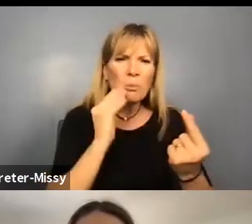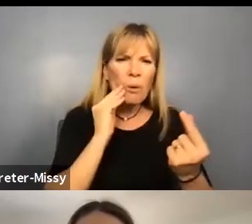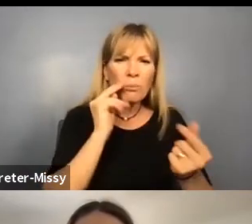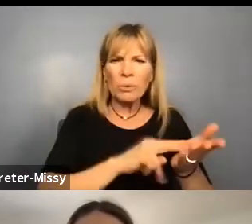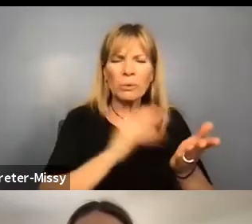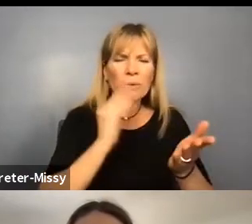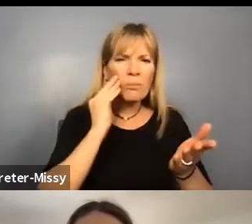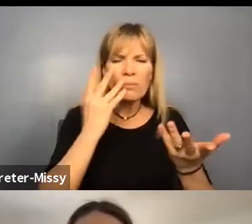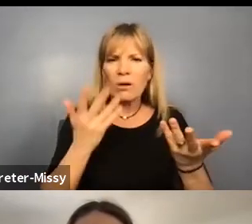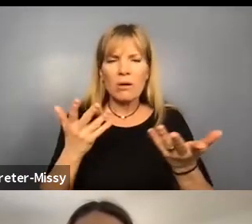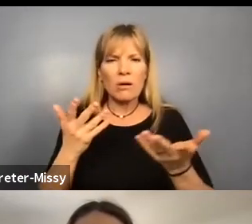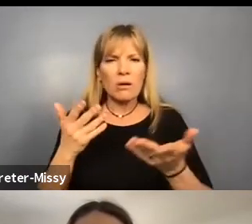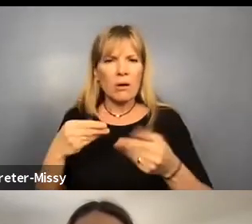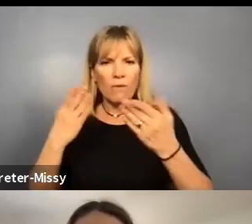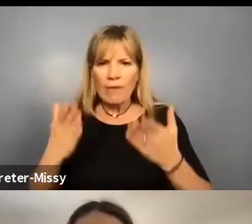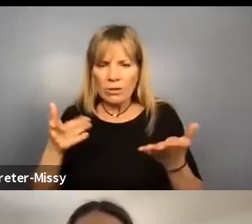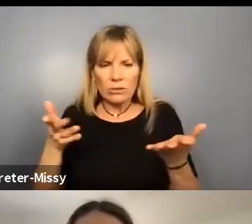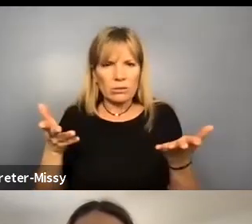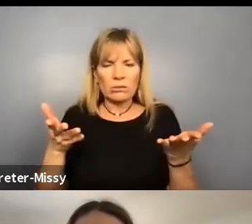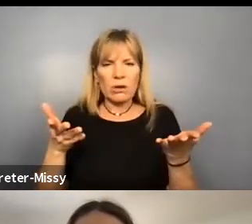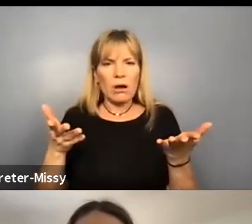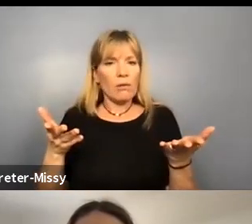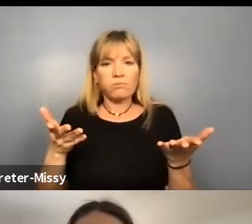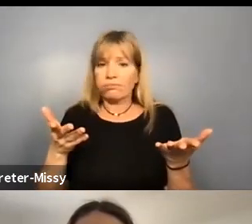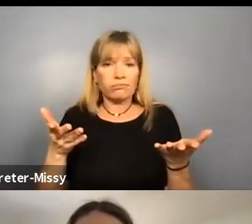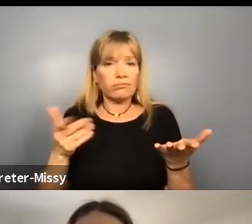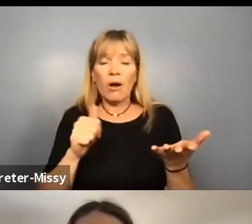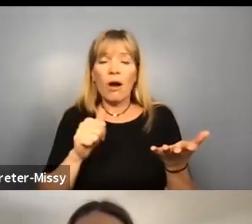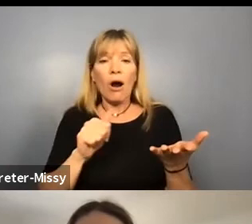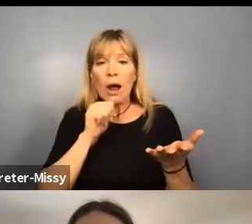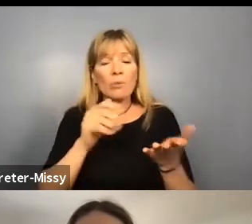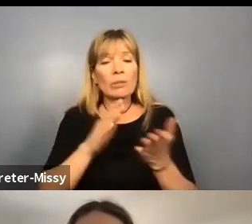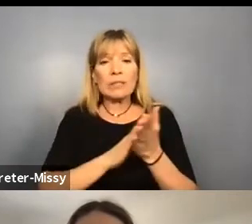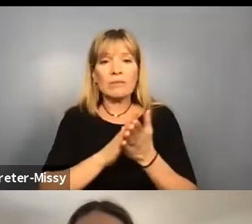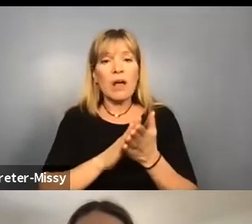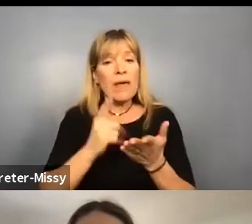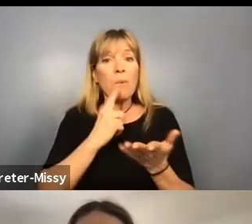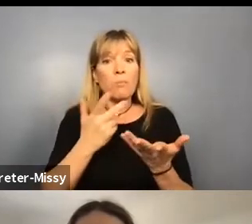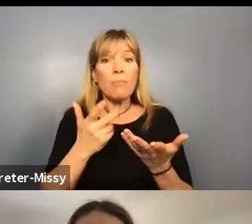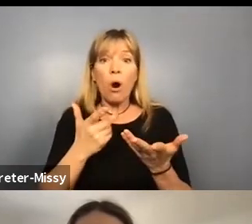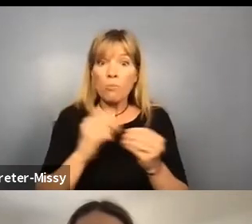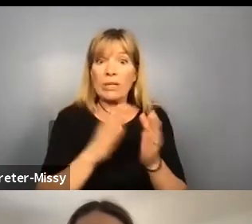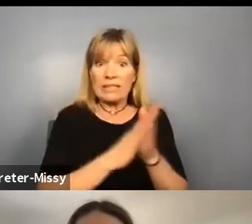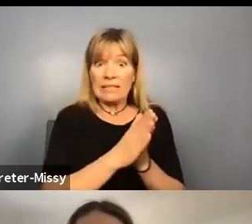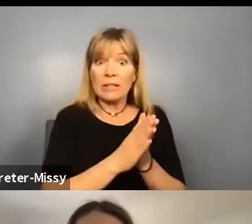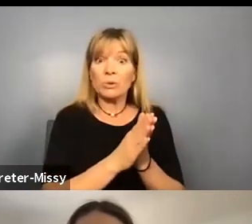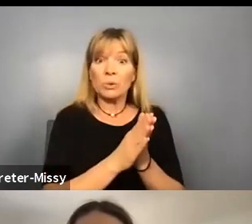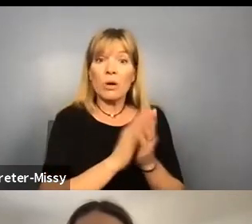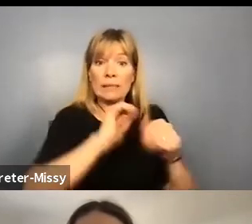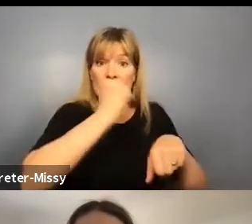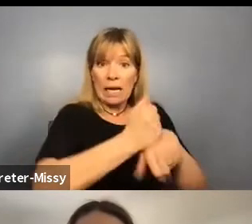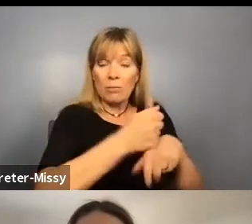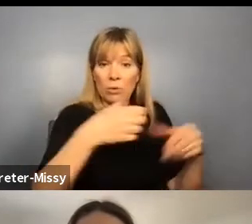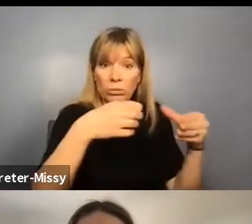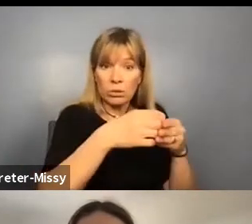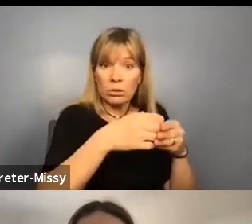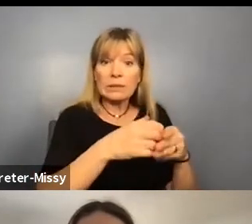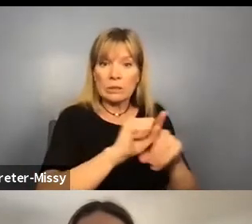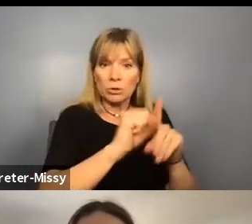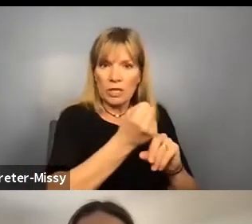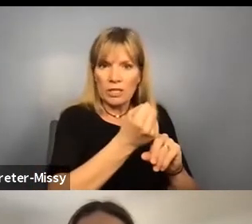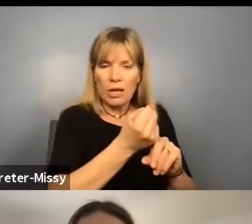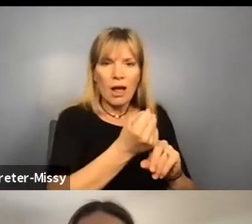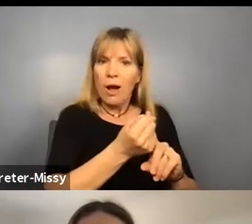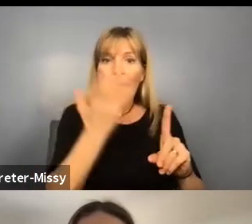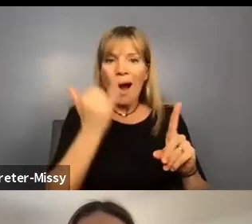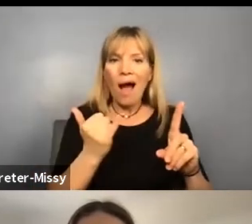and providers are again incentivized to set up these congregate settings so that they can, um, again, get a, get a